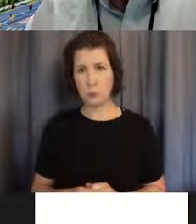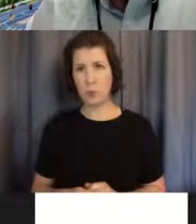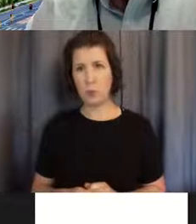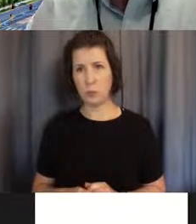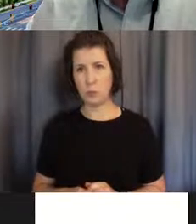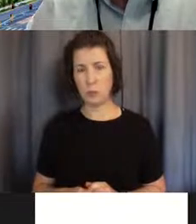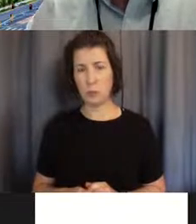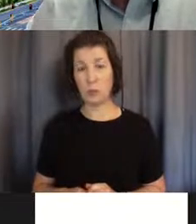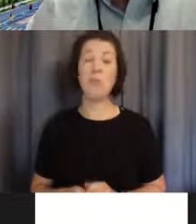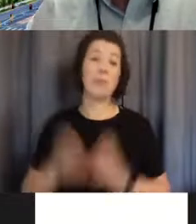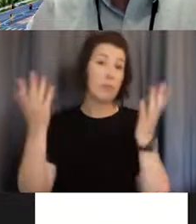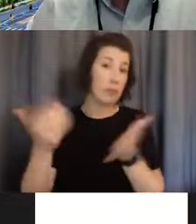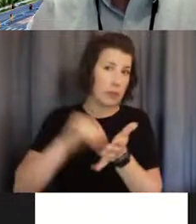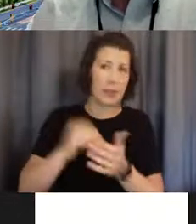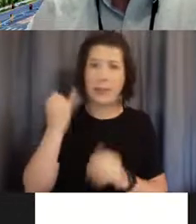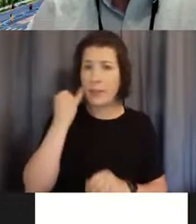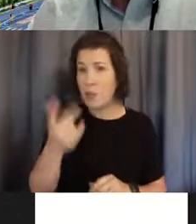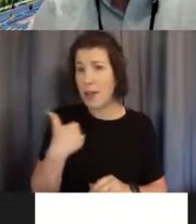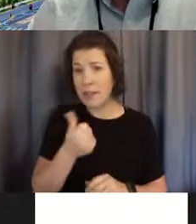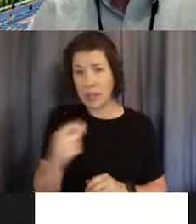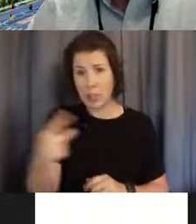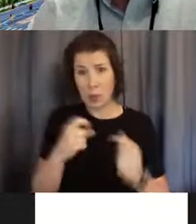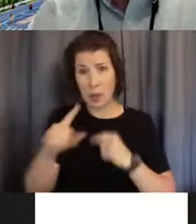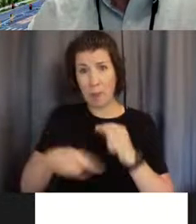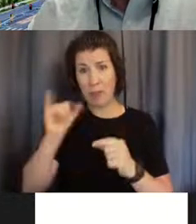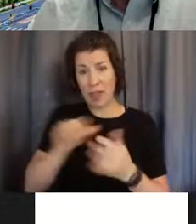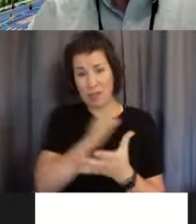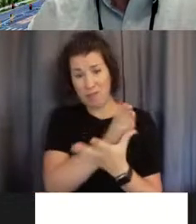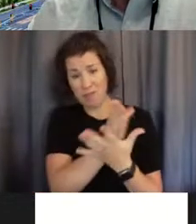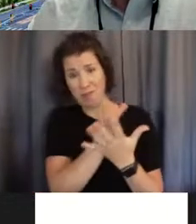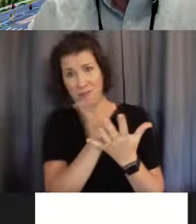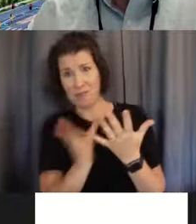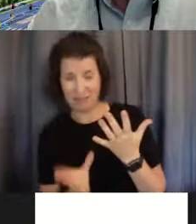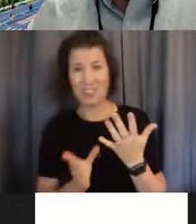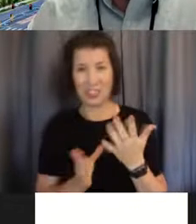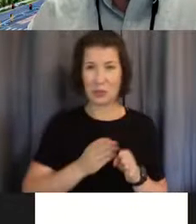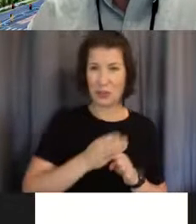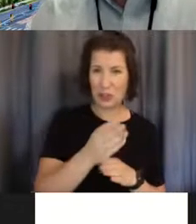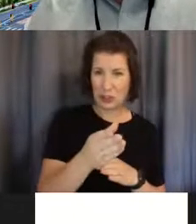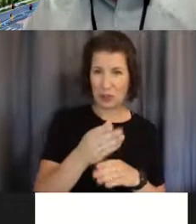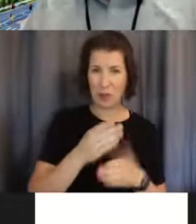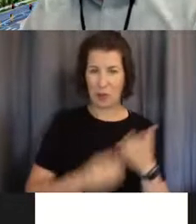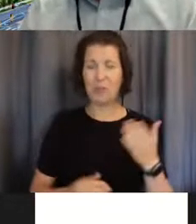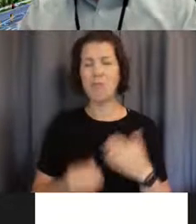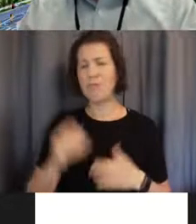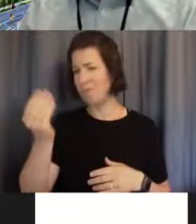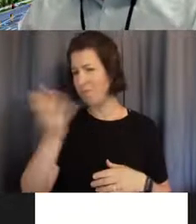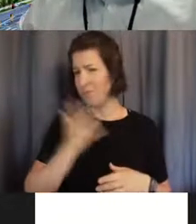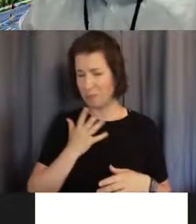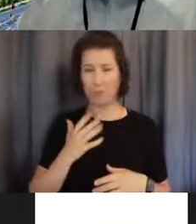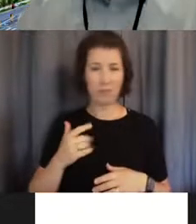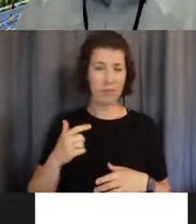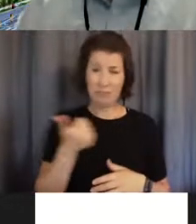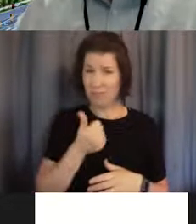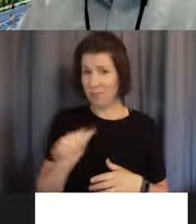And, and again, if you have any questions about that, you know, I'll have time for questions at the end, but feel free to ask anything that you